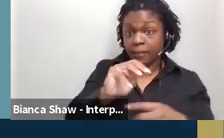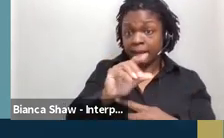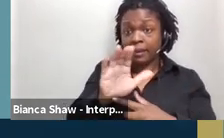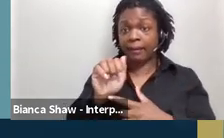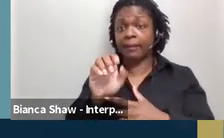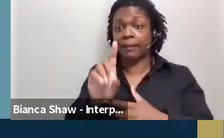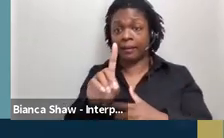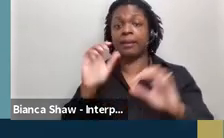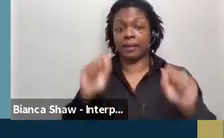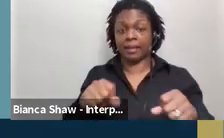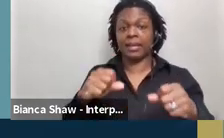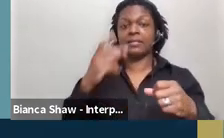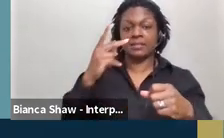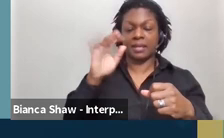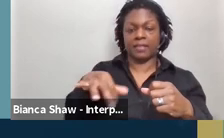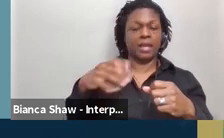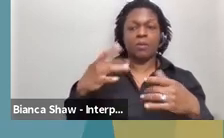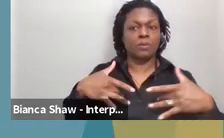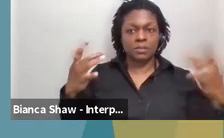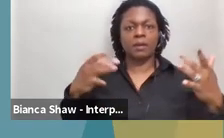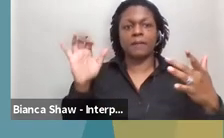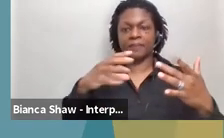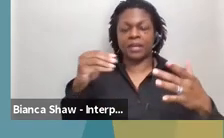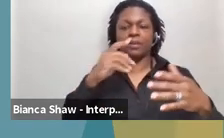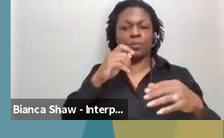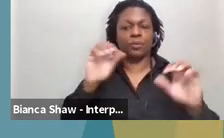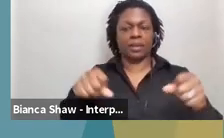providers of Medicaid services. Okay. Next slide.